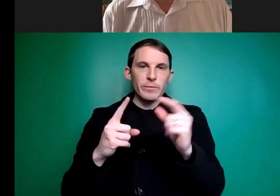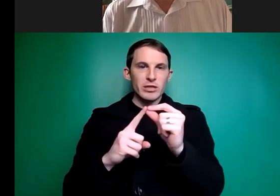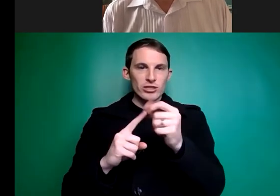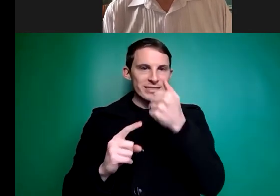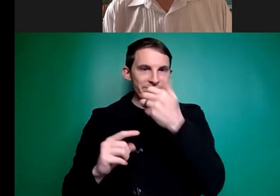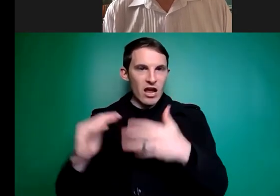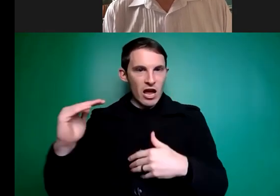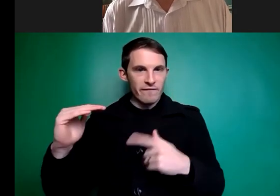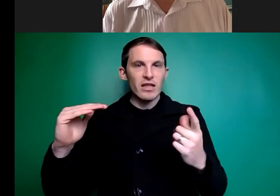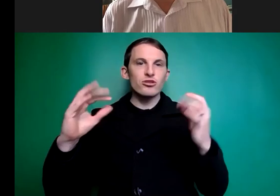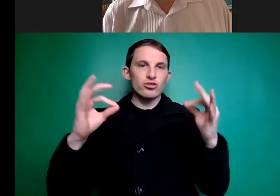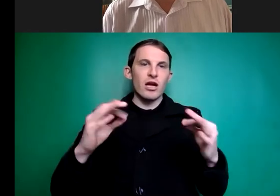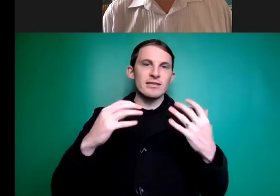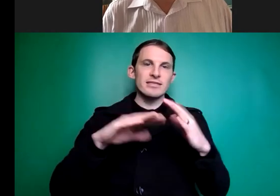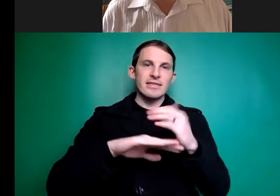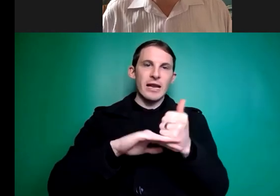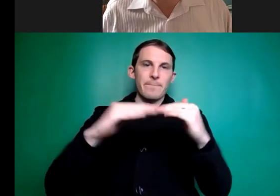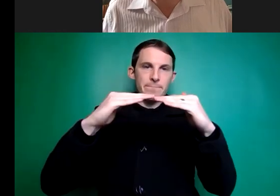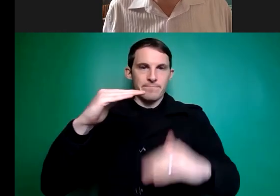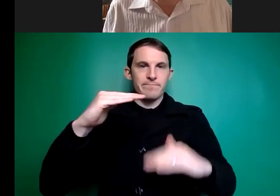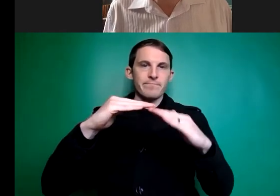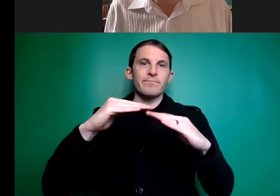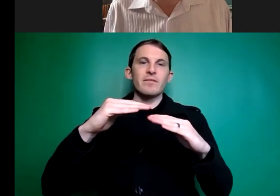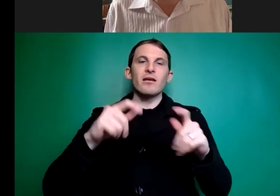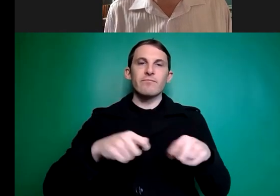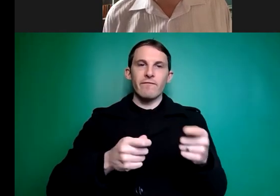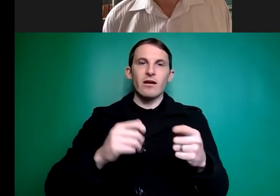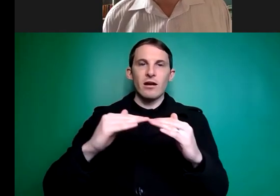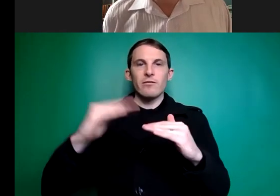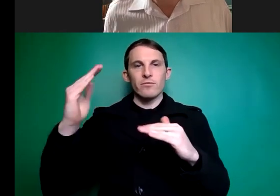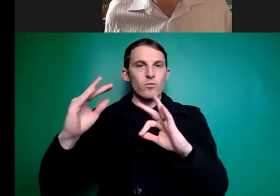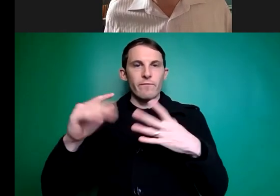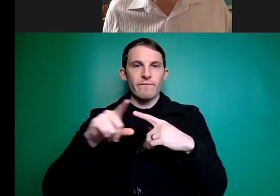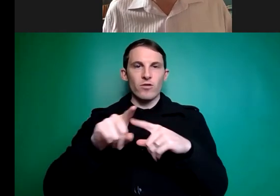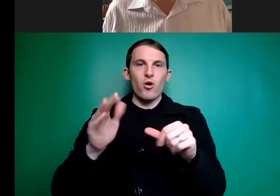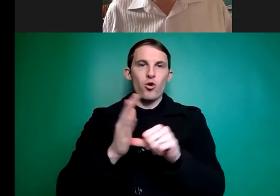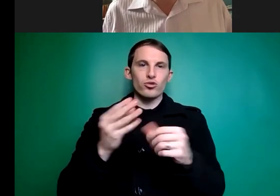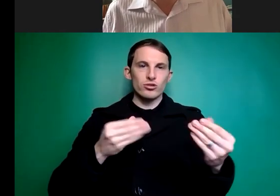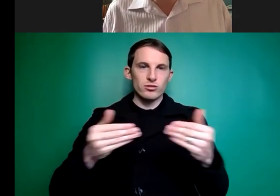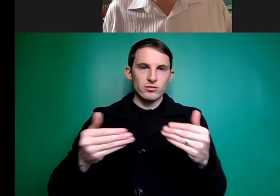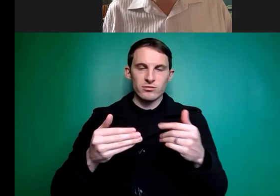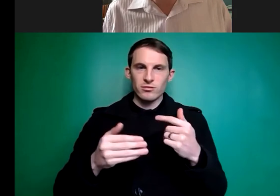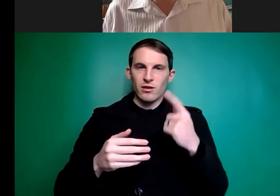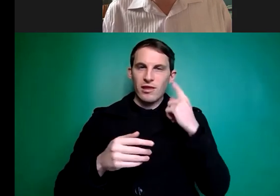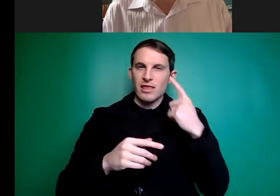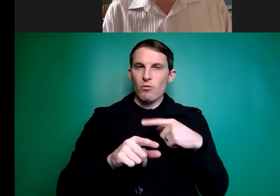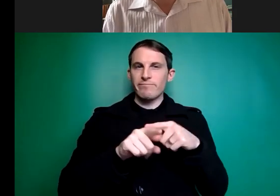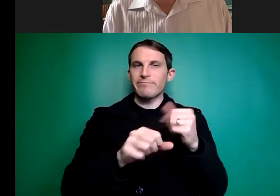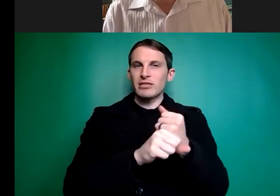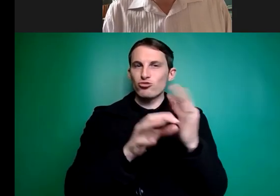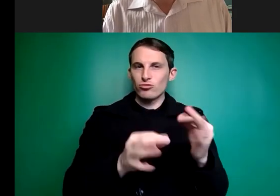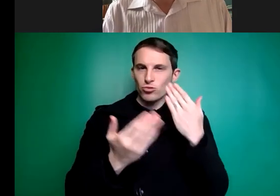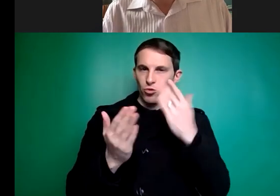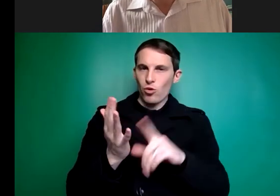and and that was the logic behind it just on a on a cost basis nothing more but i don't know whether lauren you wanted to say anything further about that